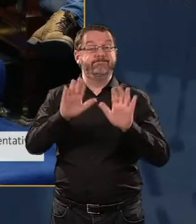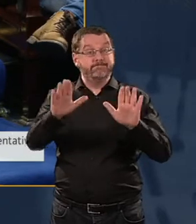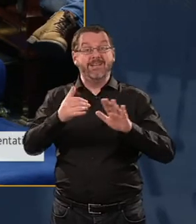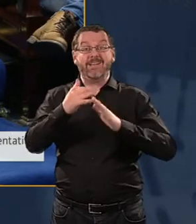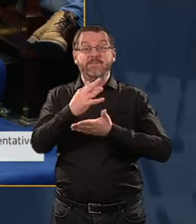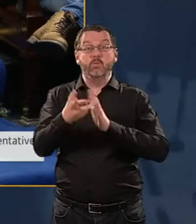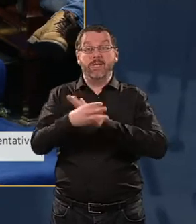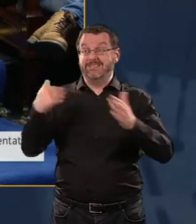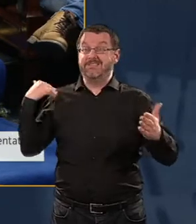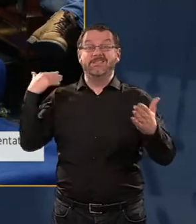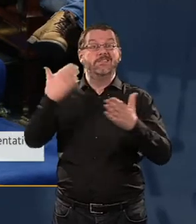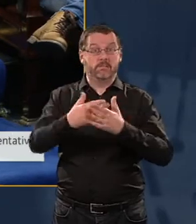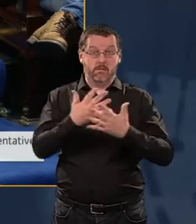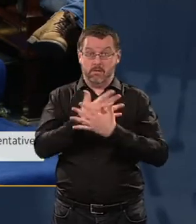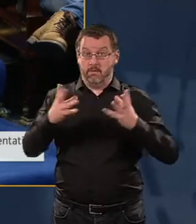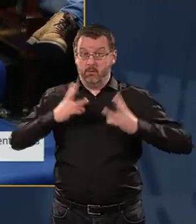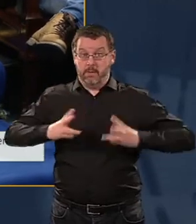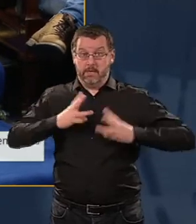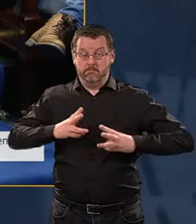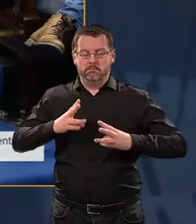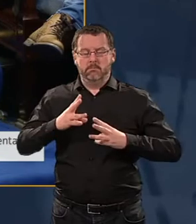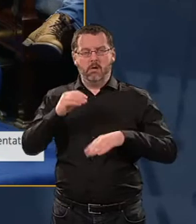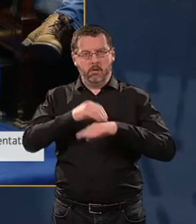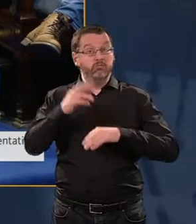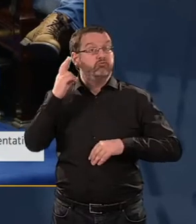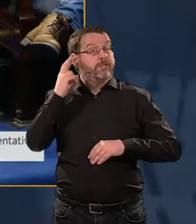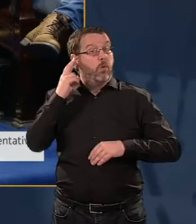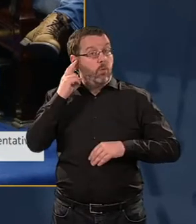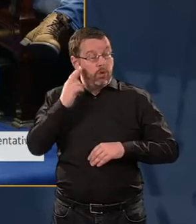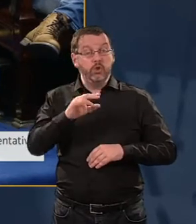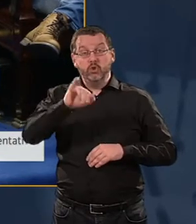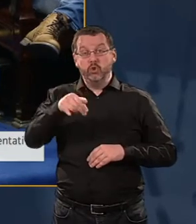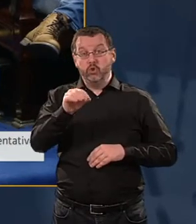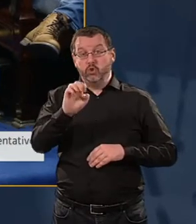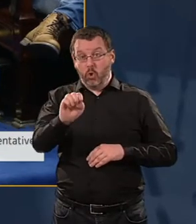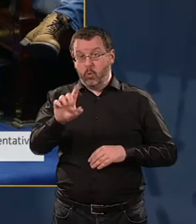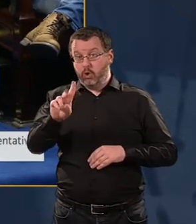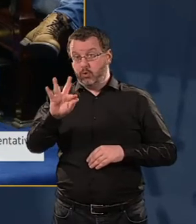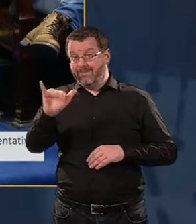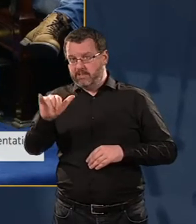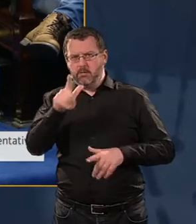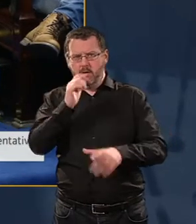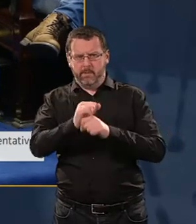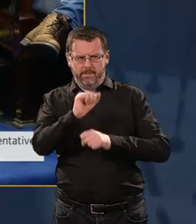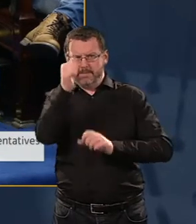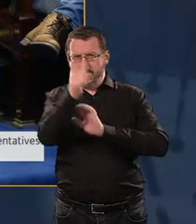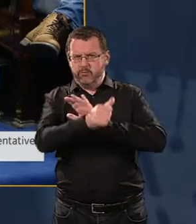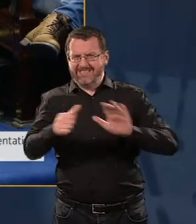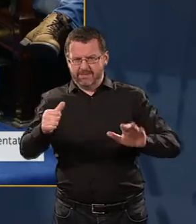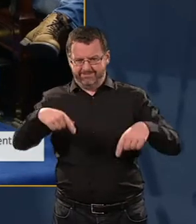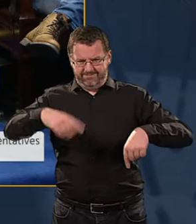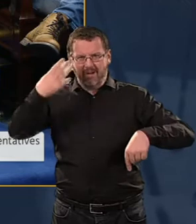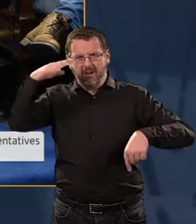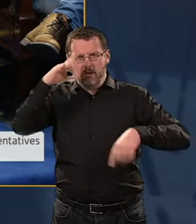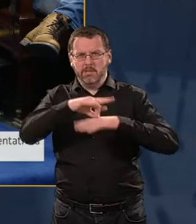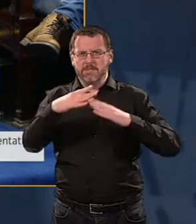across Ireland have been telling their stories on Joe Duffy's Live Line about their experiences of our maternity services. There is an